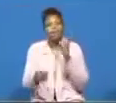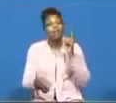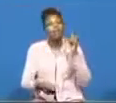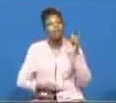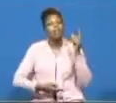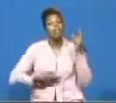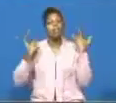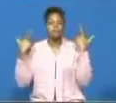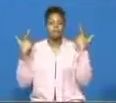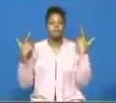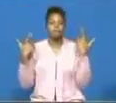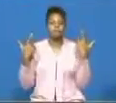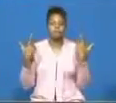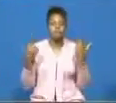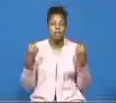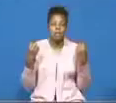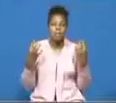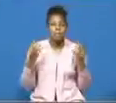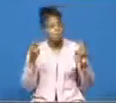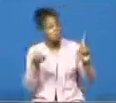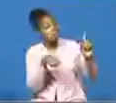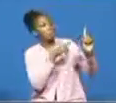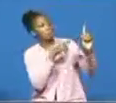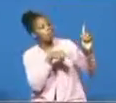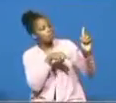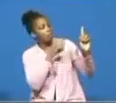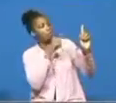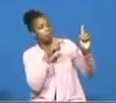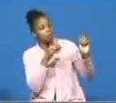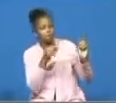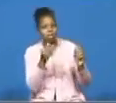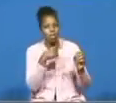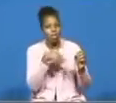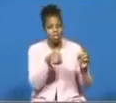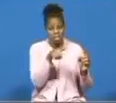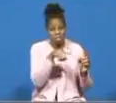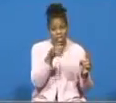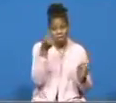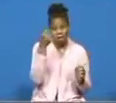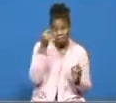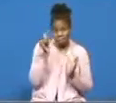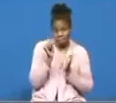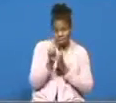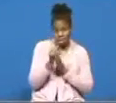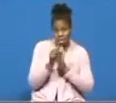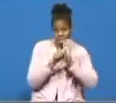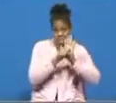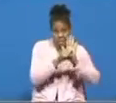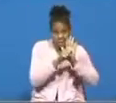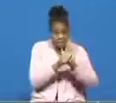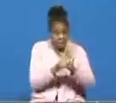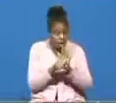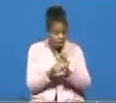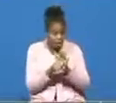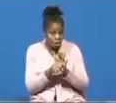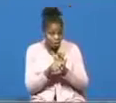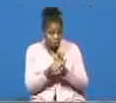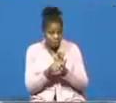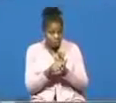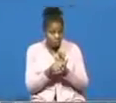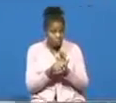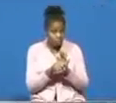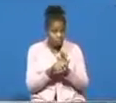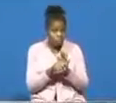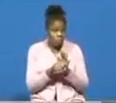holy name many had looked upon it they understood that that symbol hear me somebody that symbol